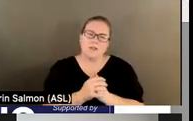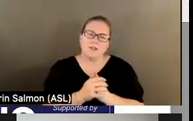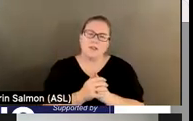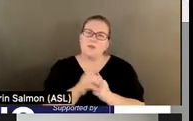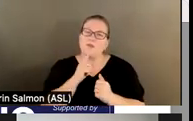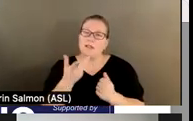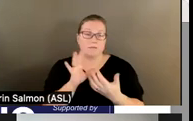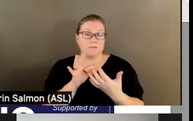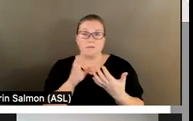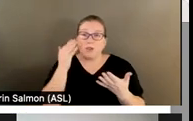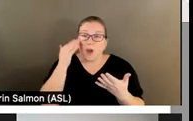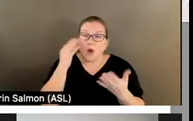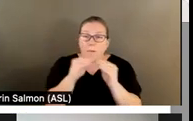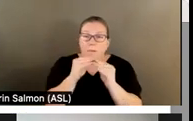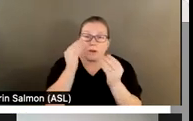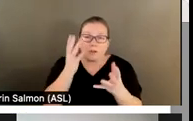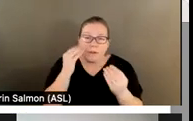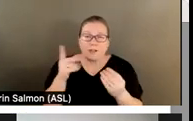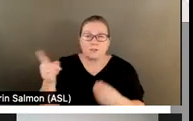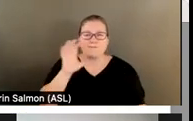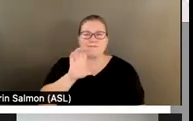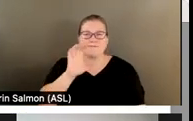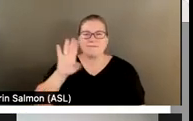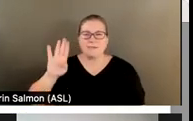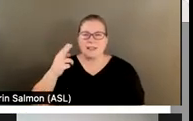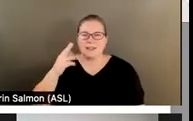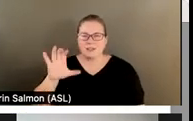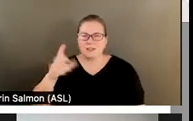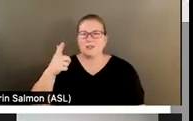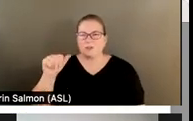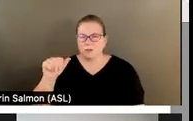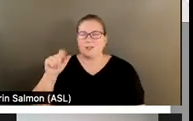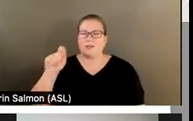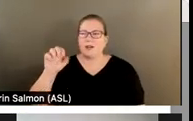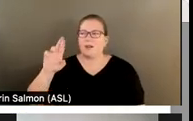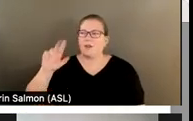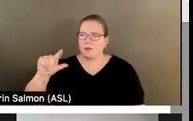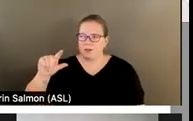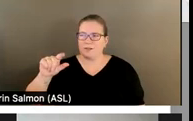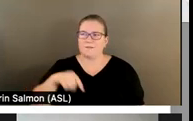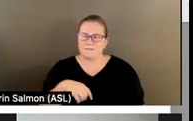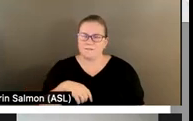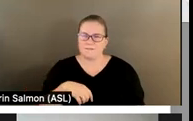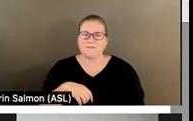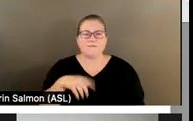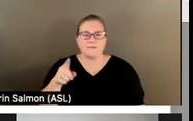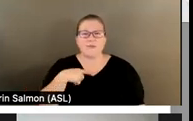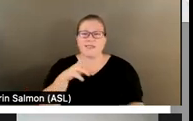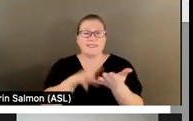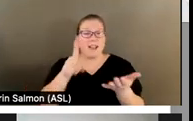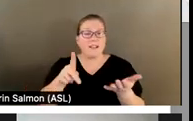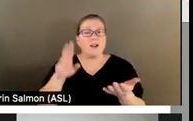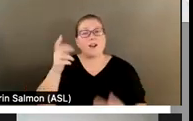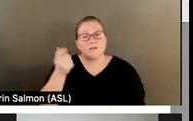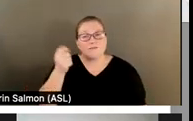work, please visit ccbhcgeorgia.org. You can sign up for our newsletter and stay up to date on our